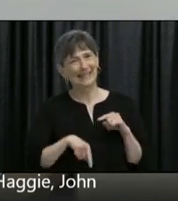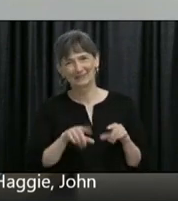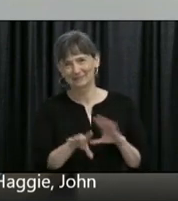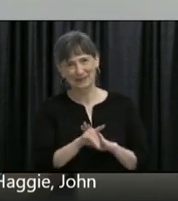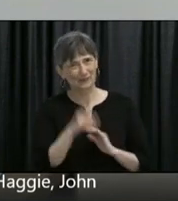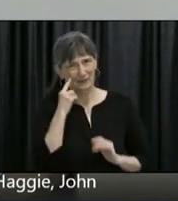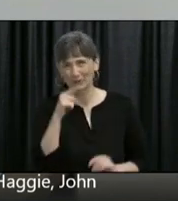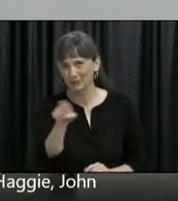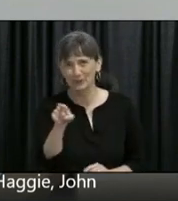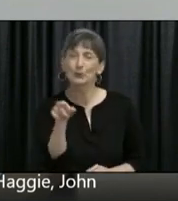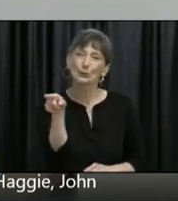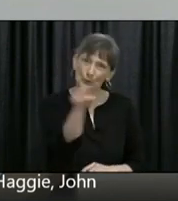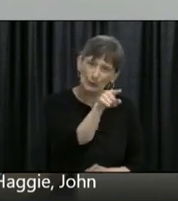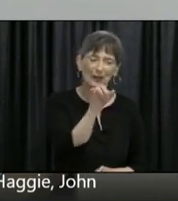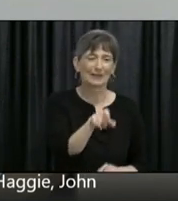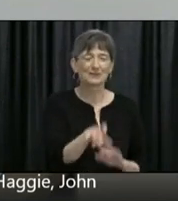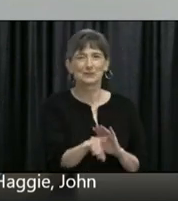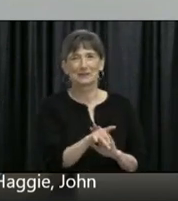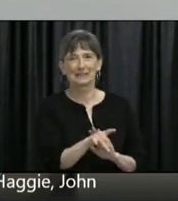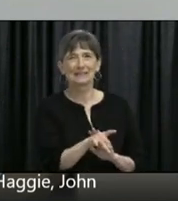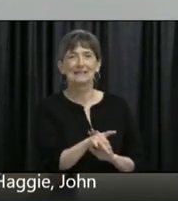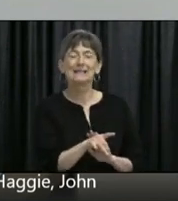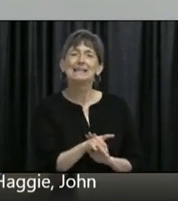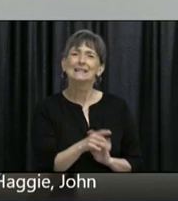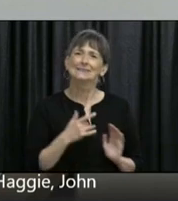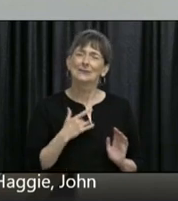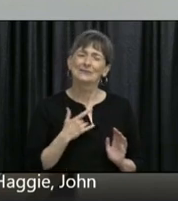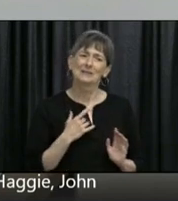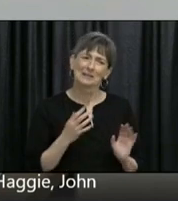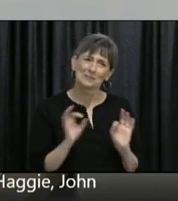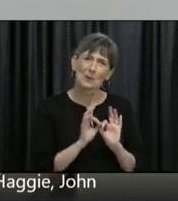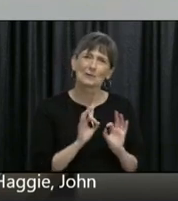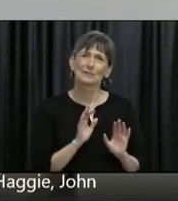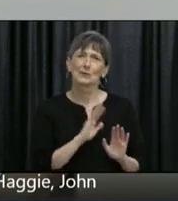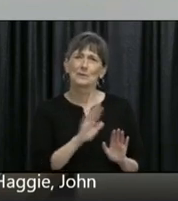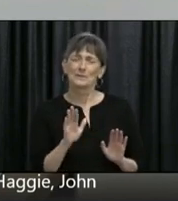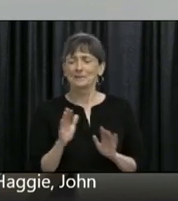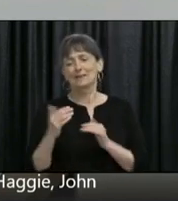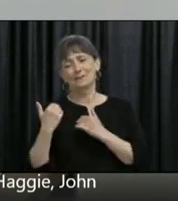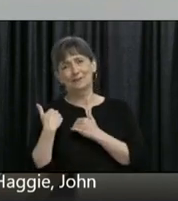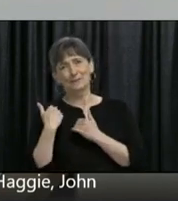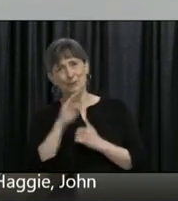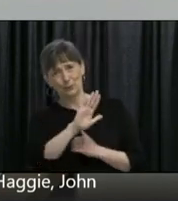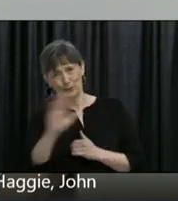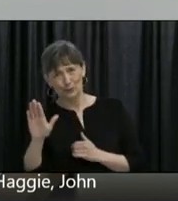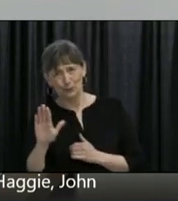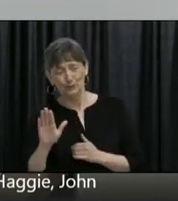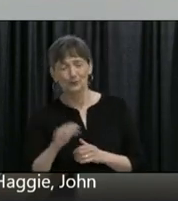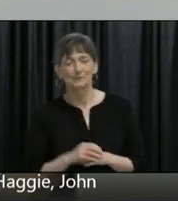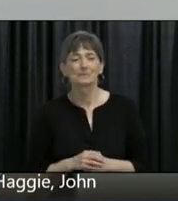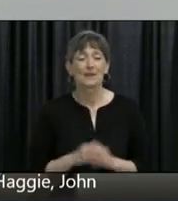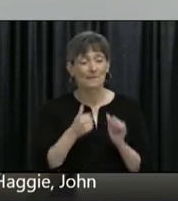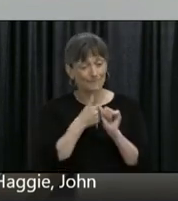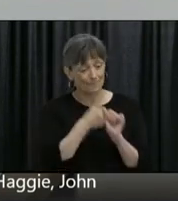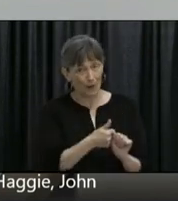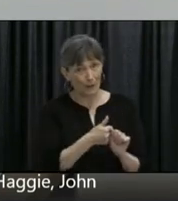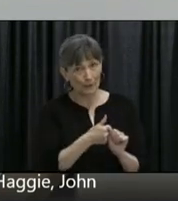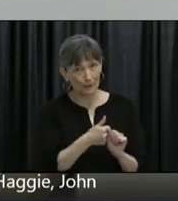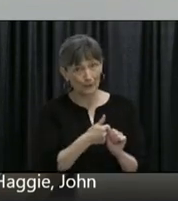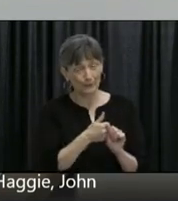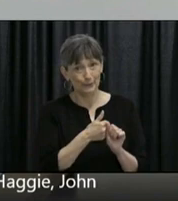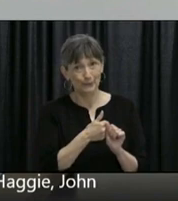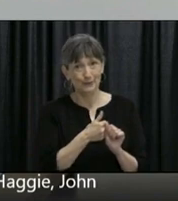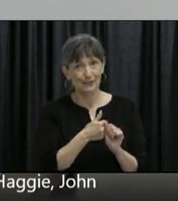And I think it's incumbent on everybody to do, as Dr. Fitzgerald has said, do you really need to